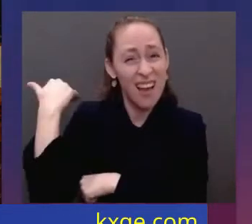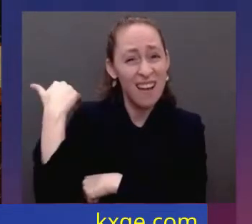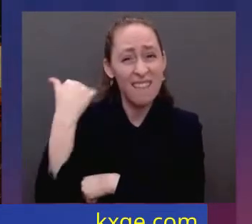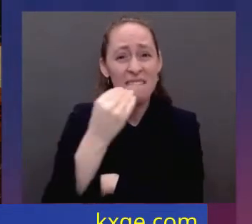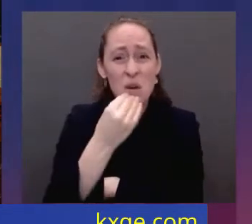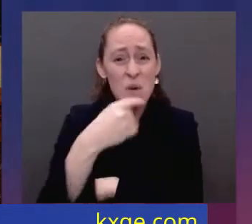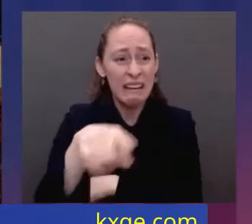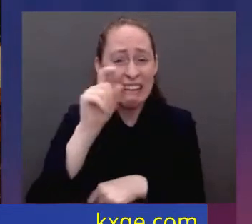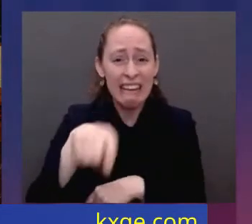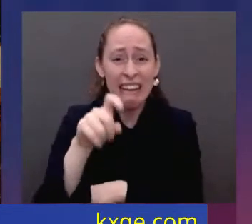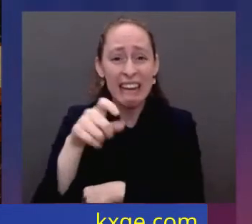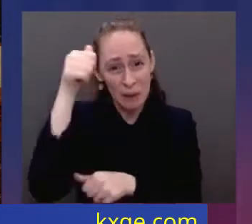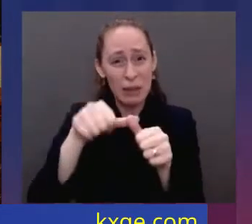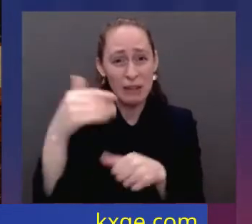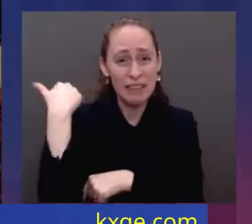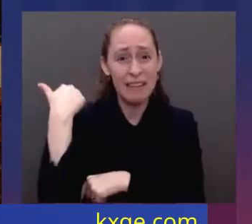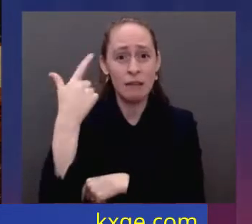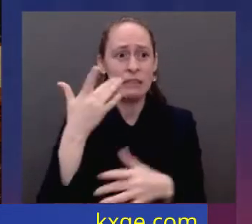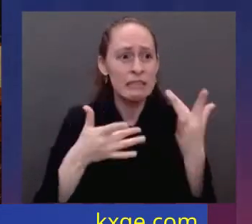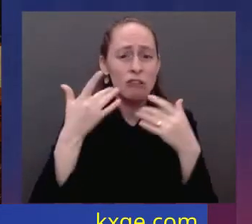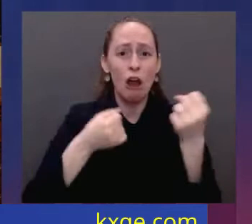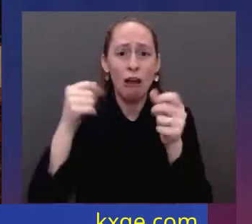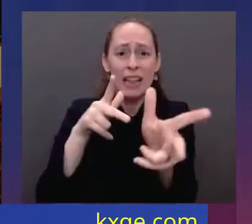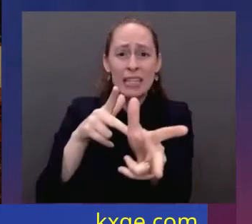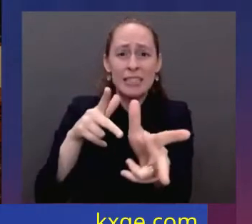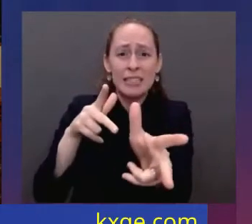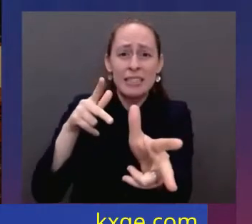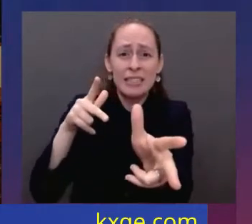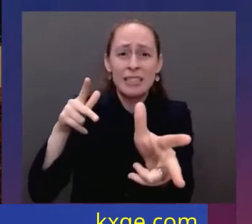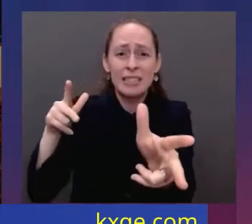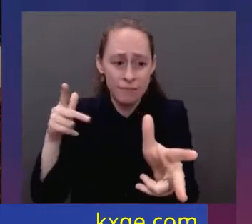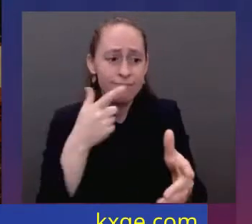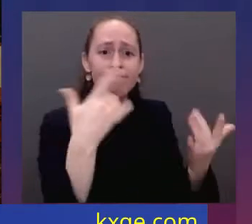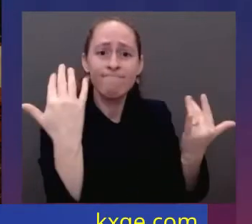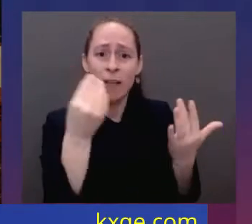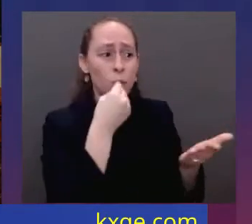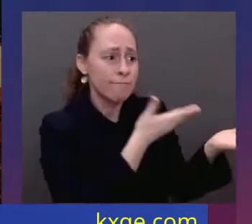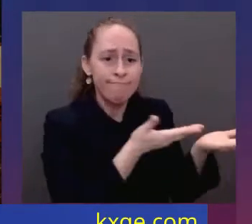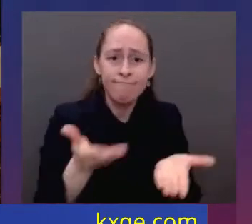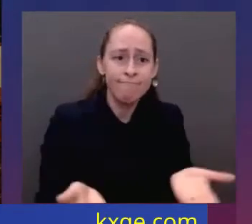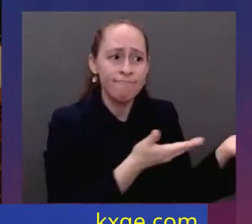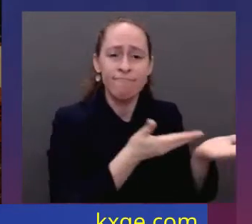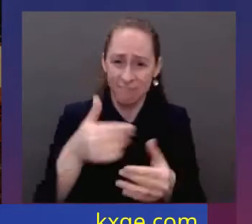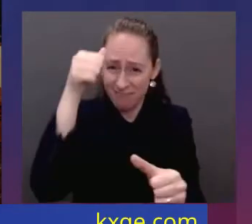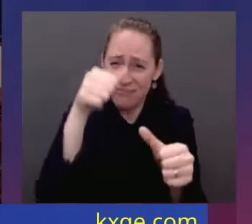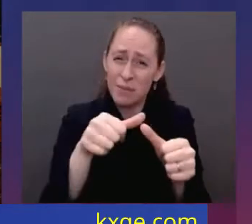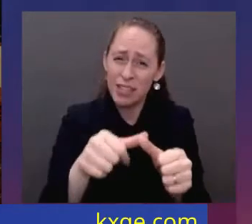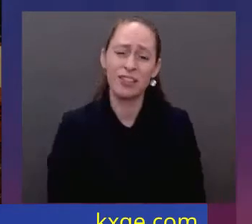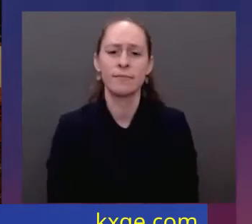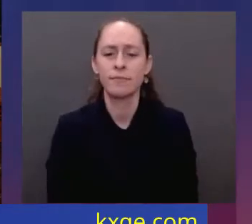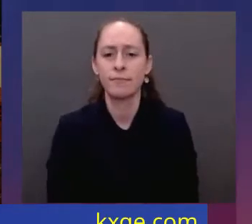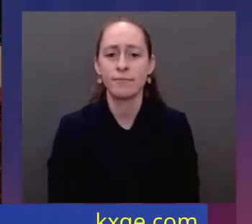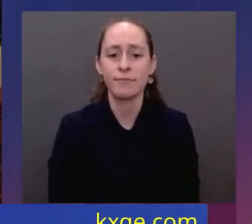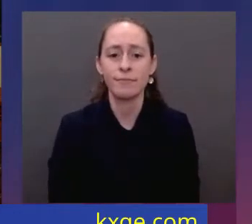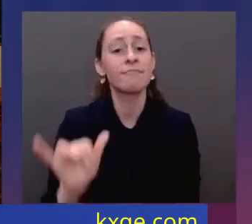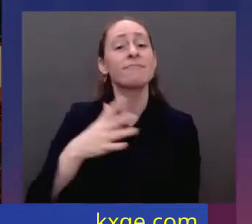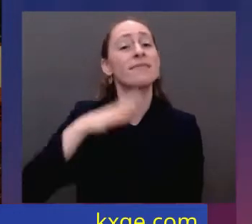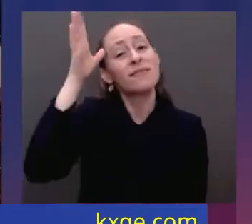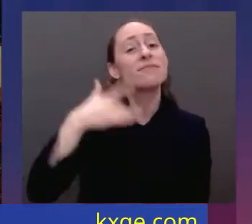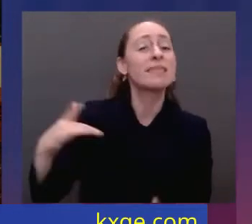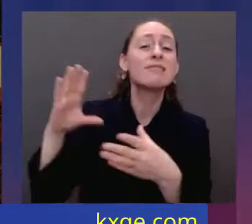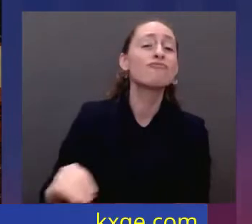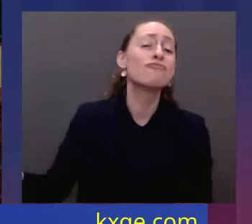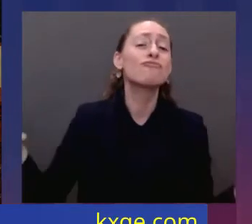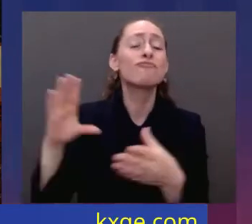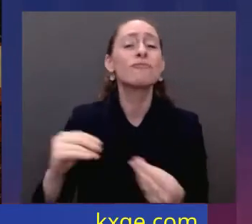trunk. It cut the cost of health care insurance. And as my dad used to say, it gave the people just a little bit of breathing room. Unlike the $2 trillion tax